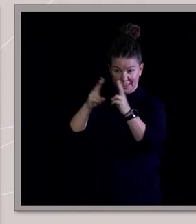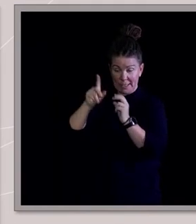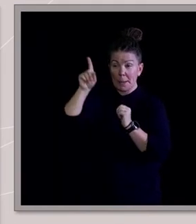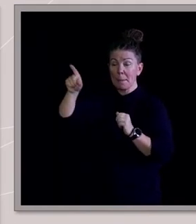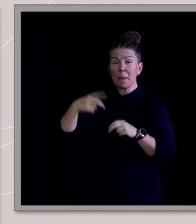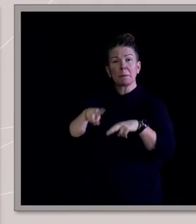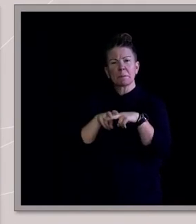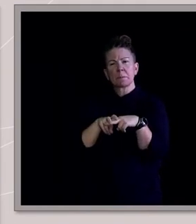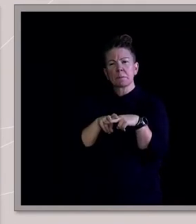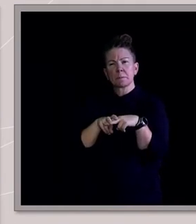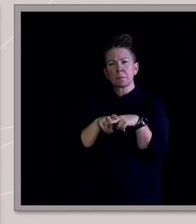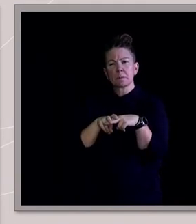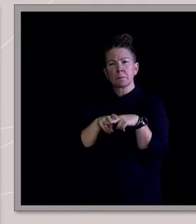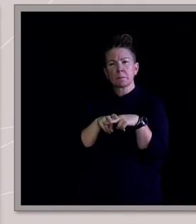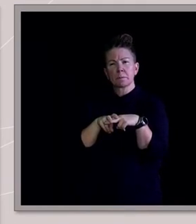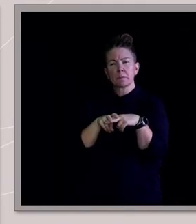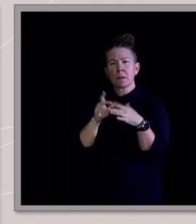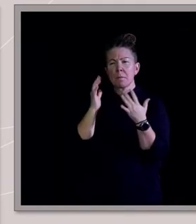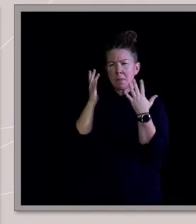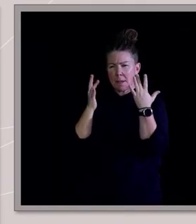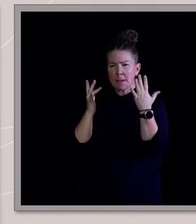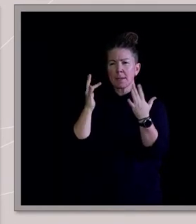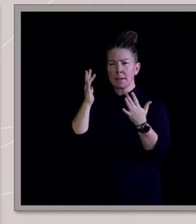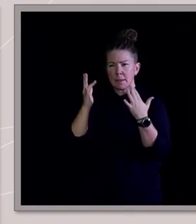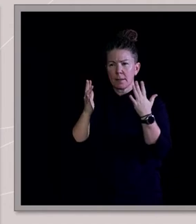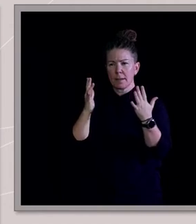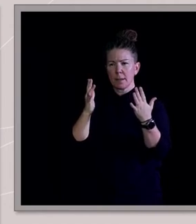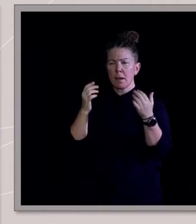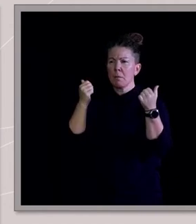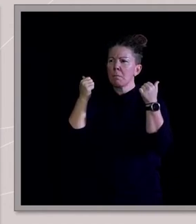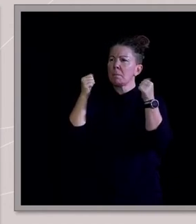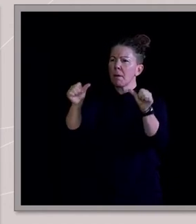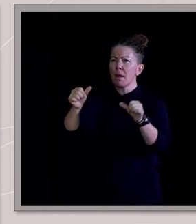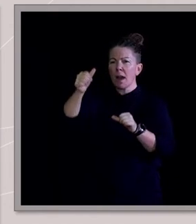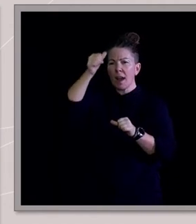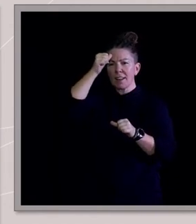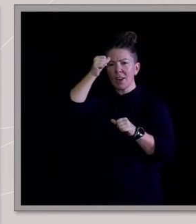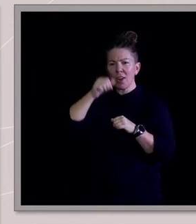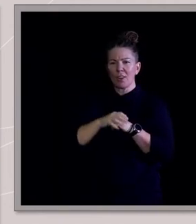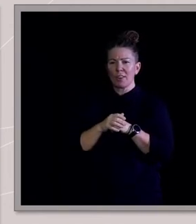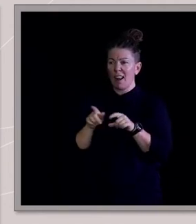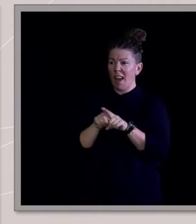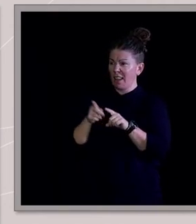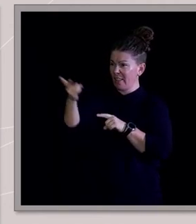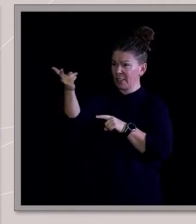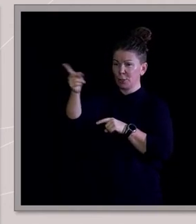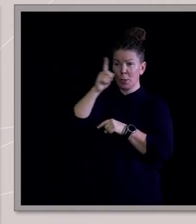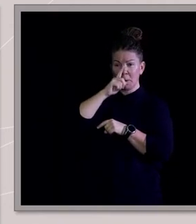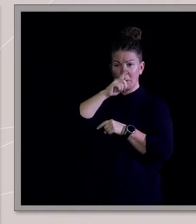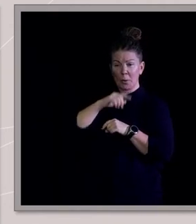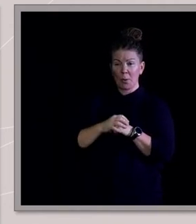just thinking, I now finally know what a real Christian is. It's a lot like Meg and Tony, people that truly